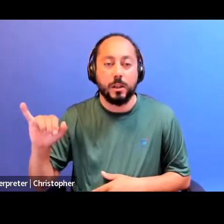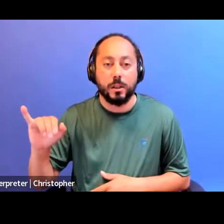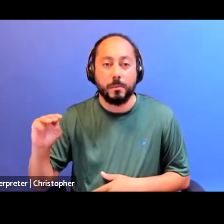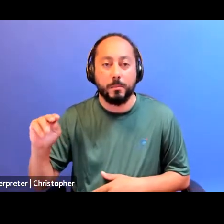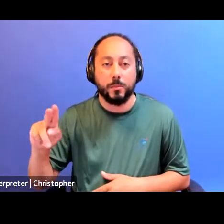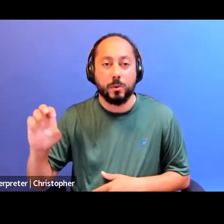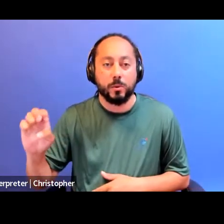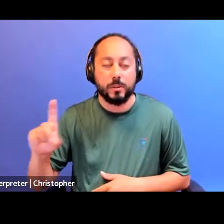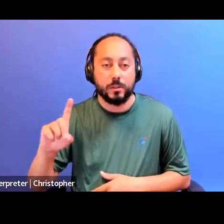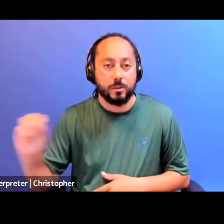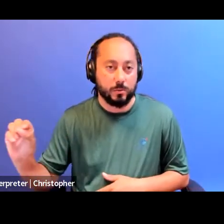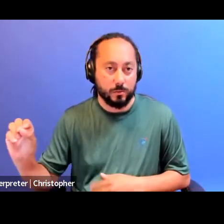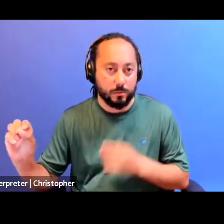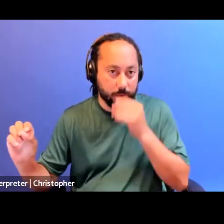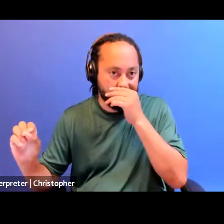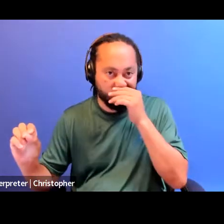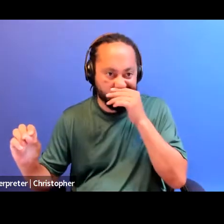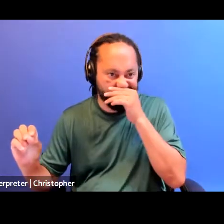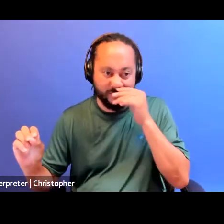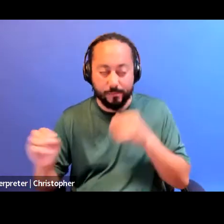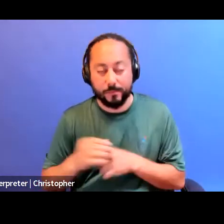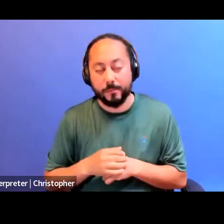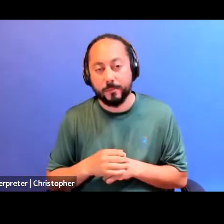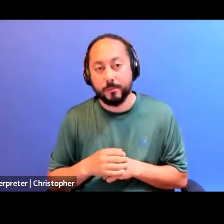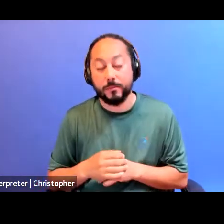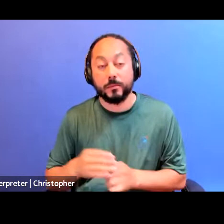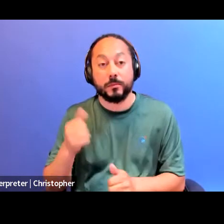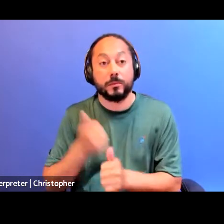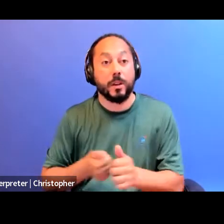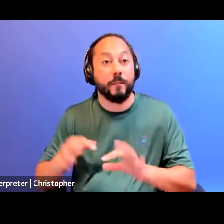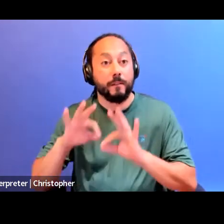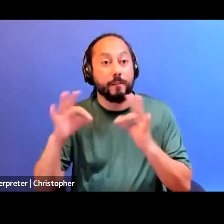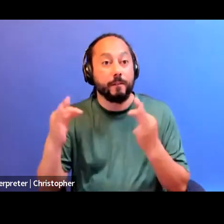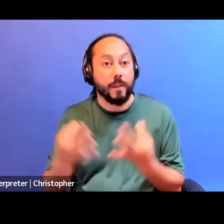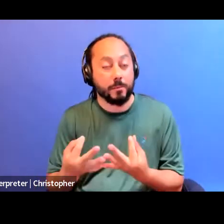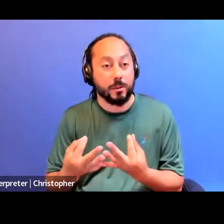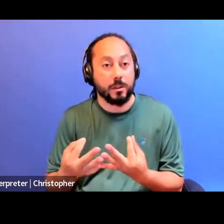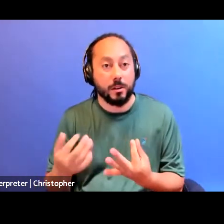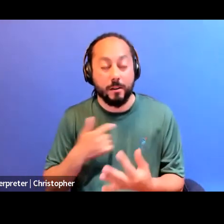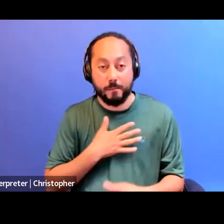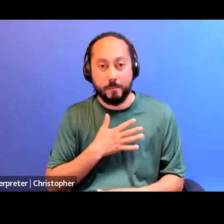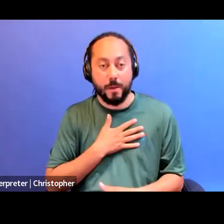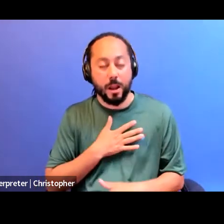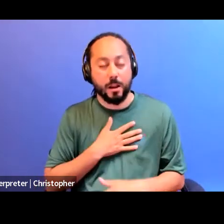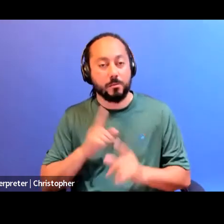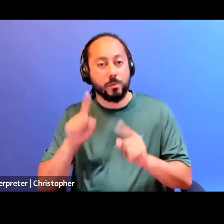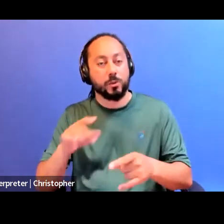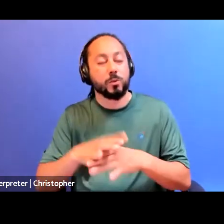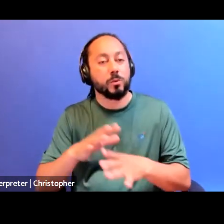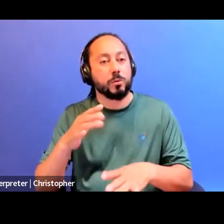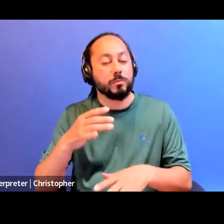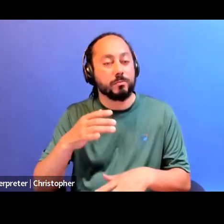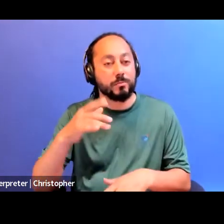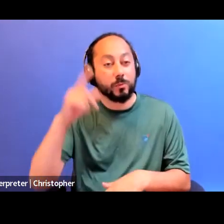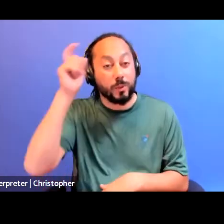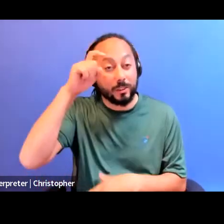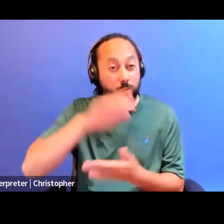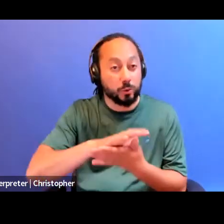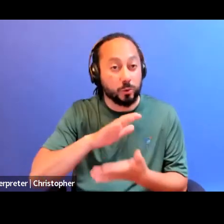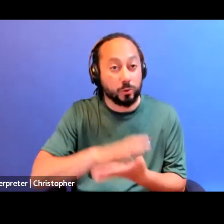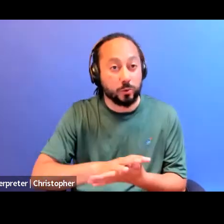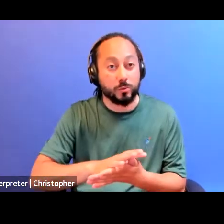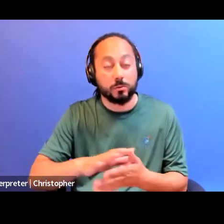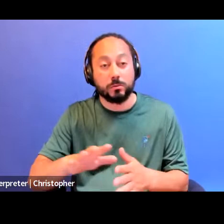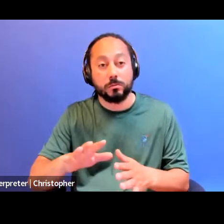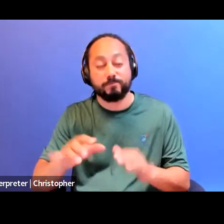family member of mine who had attended residential school or Indian Day School later in life was diagnosed